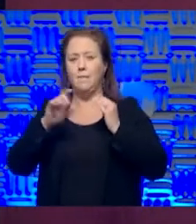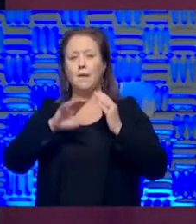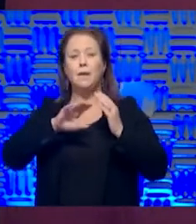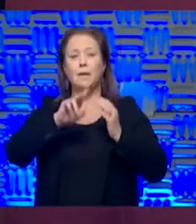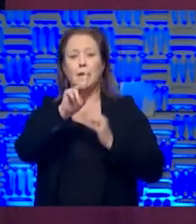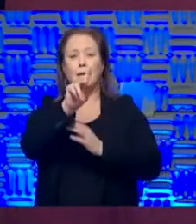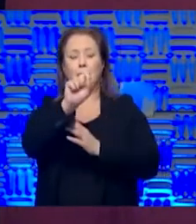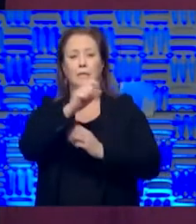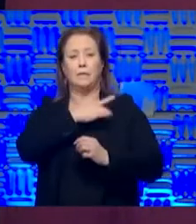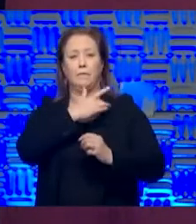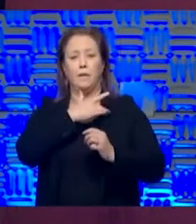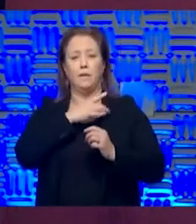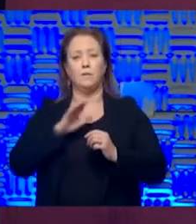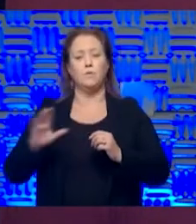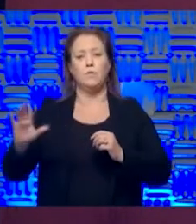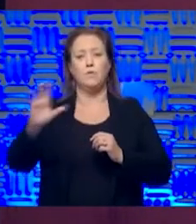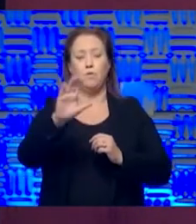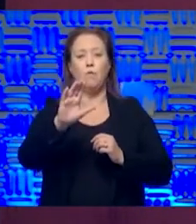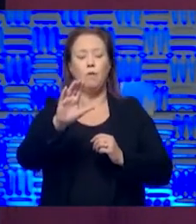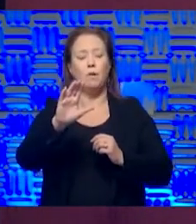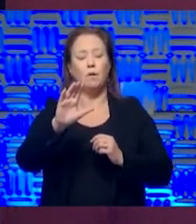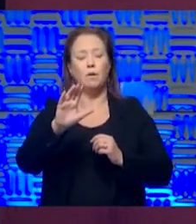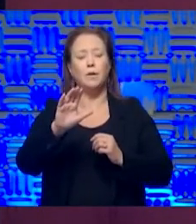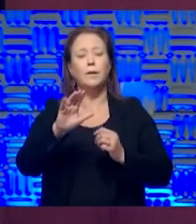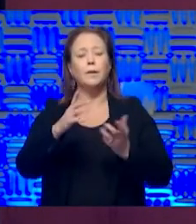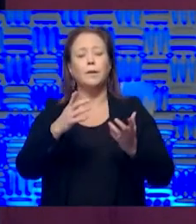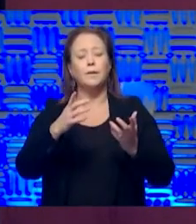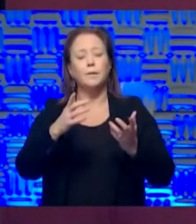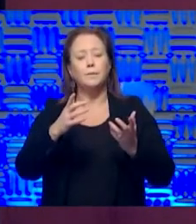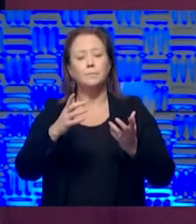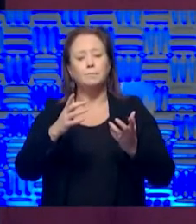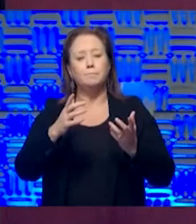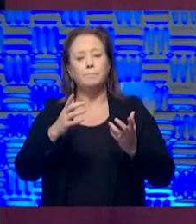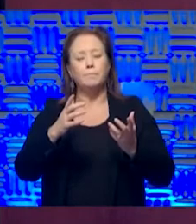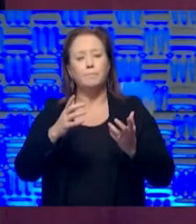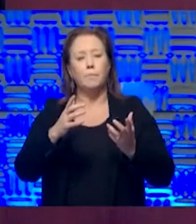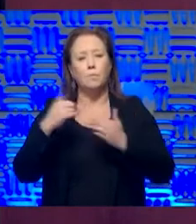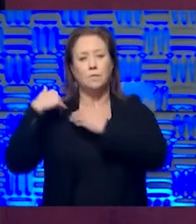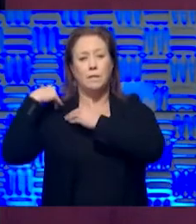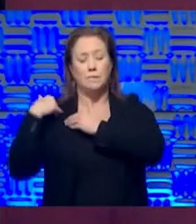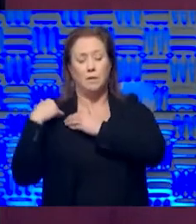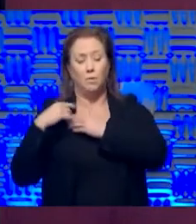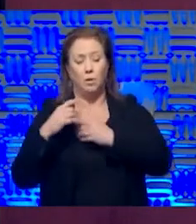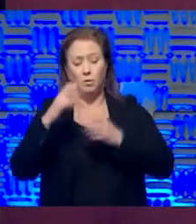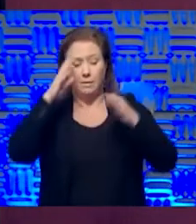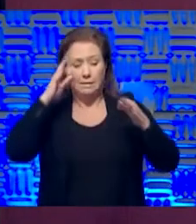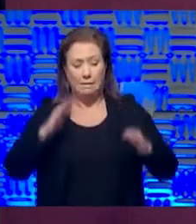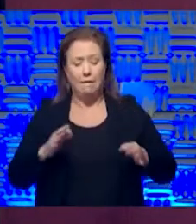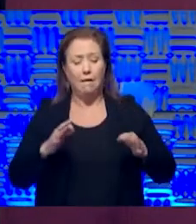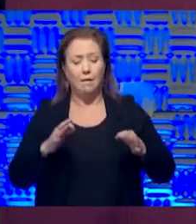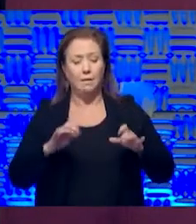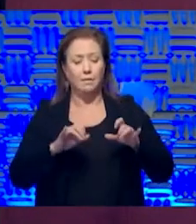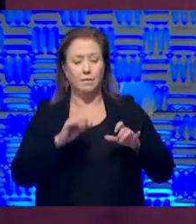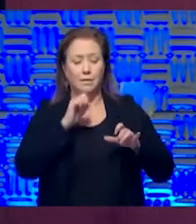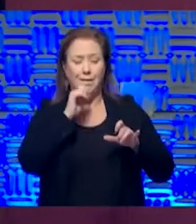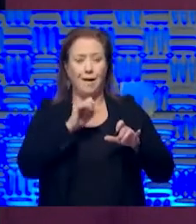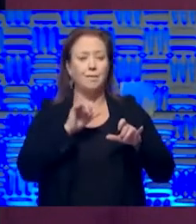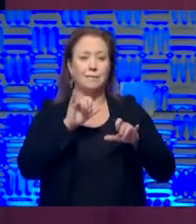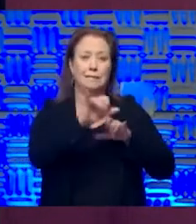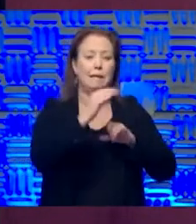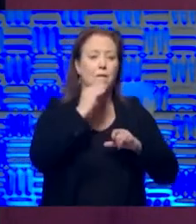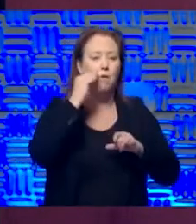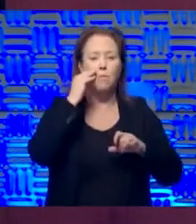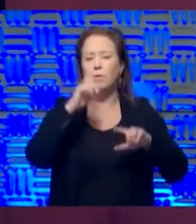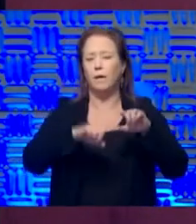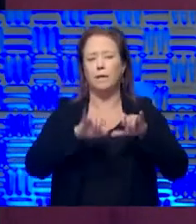and, and to everybody's credit, uh, when you start not being sheltered at home and people move back into society, which we have to do, right? You